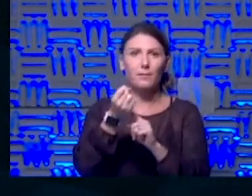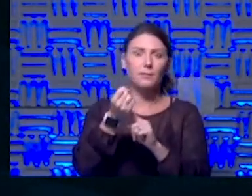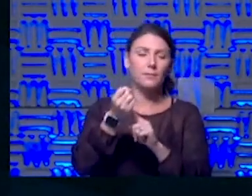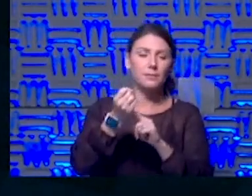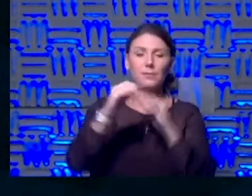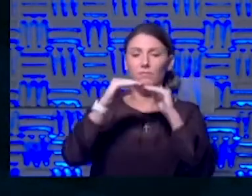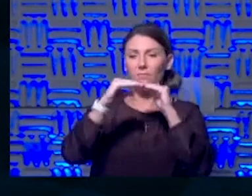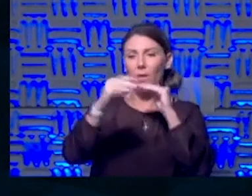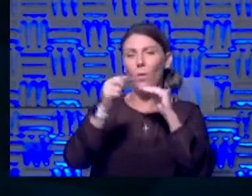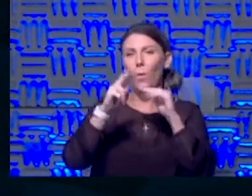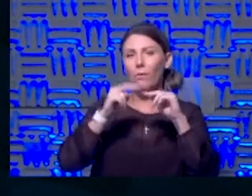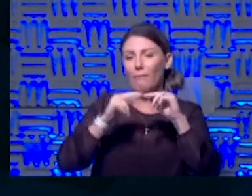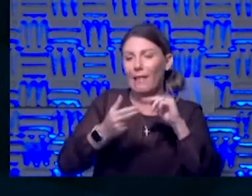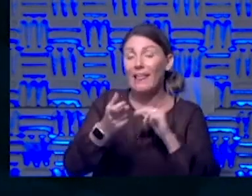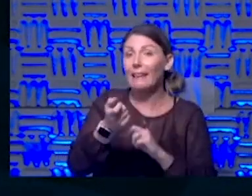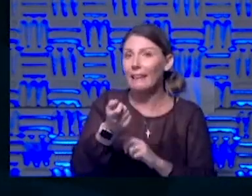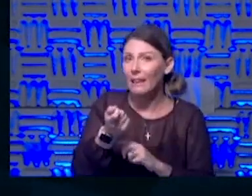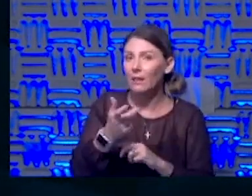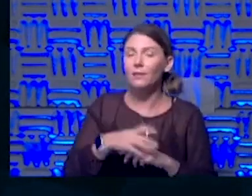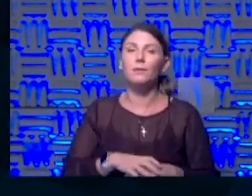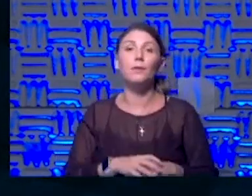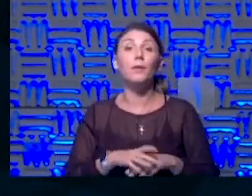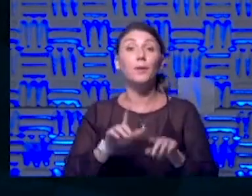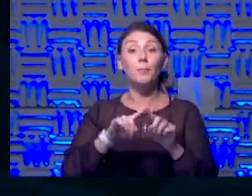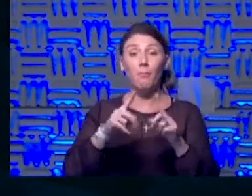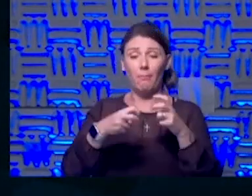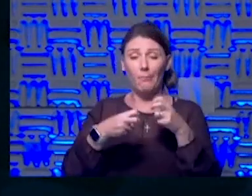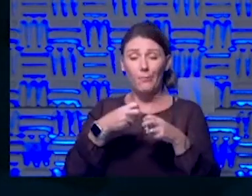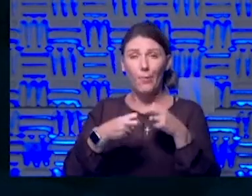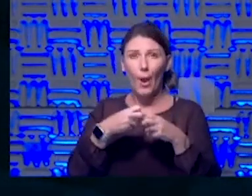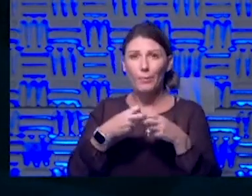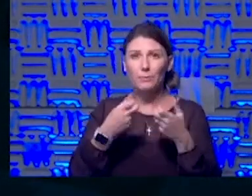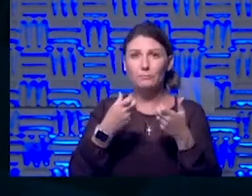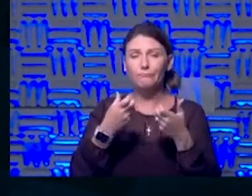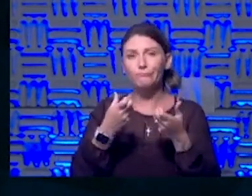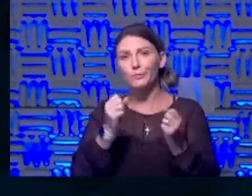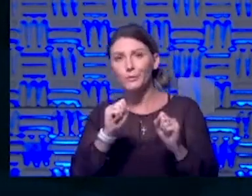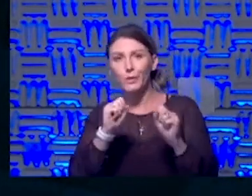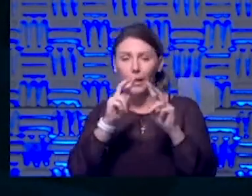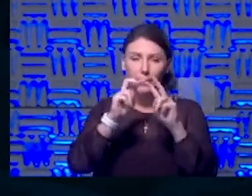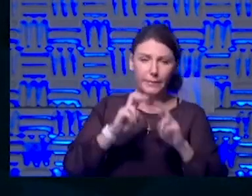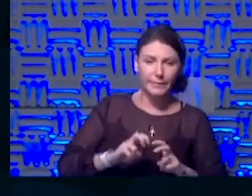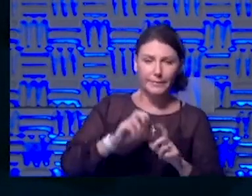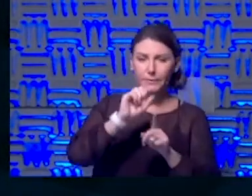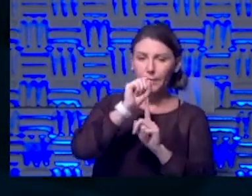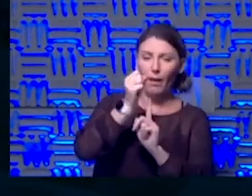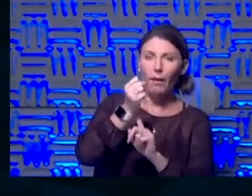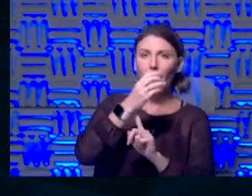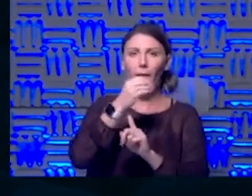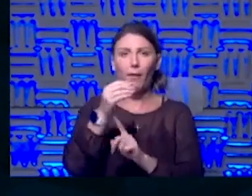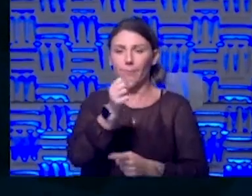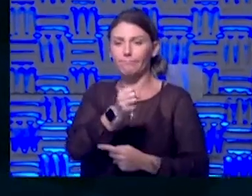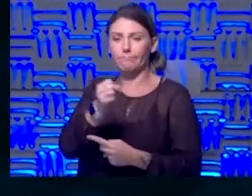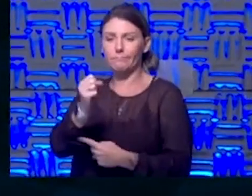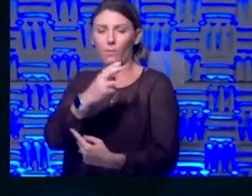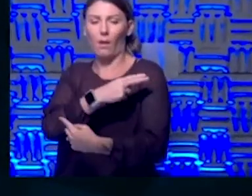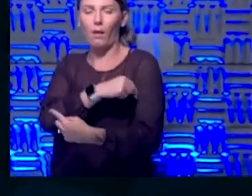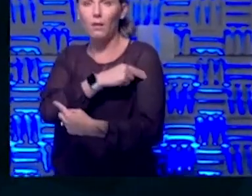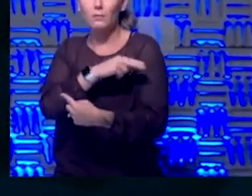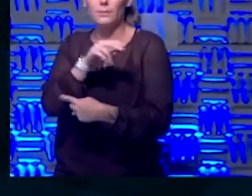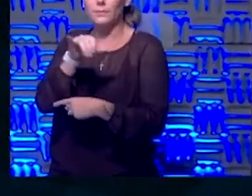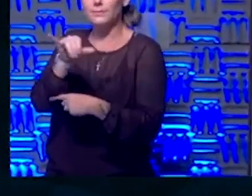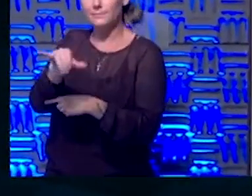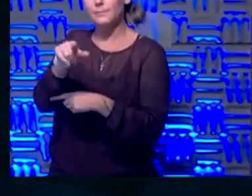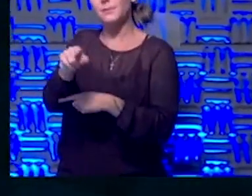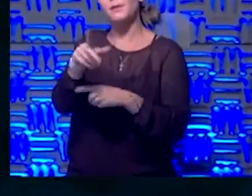decreasing slightly. You know, the problem with trying to look at case and or hospitalizations is we're always kind of